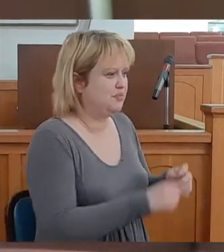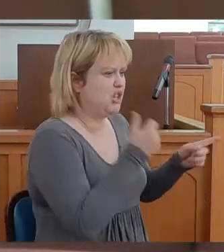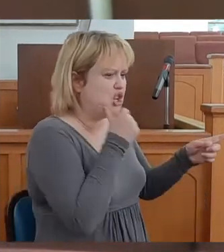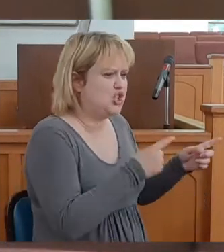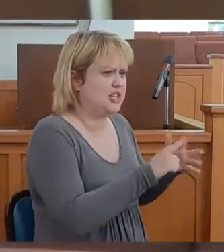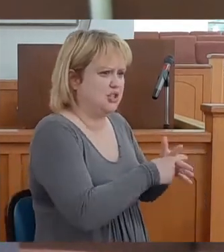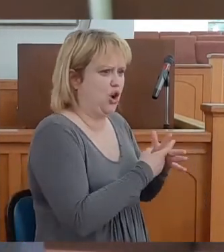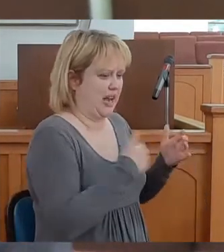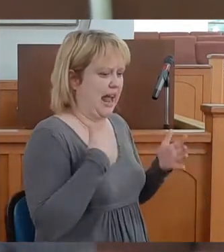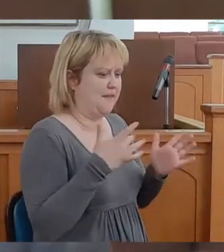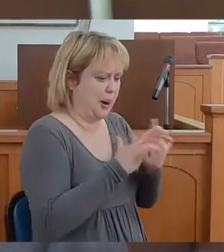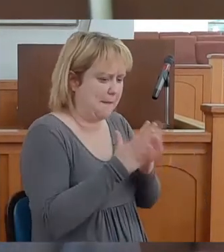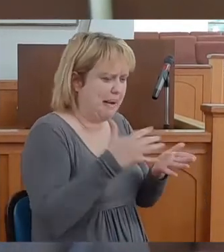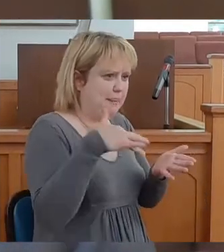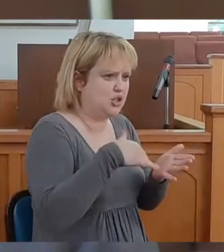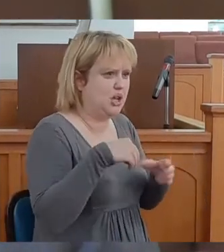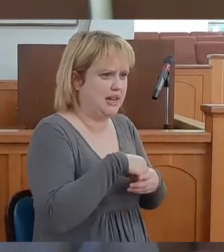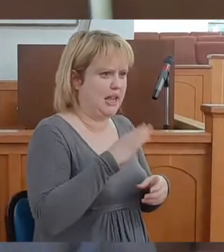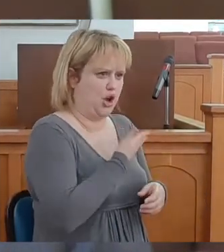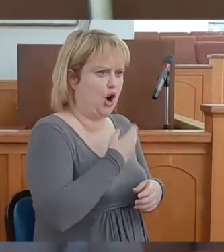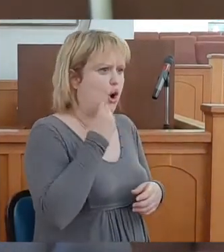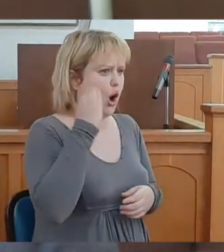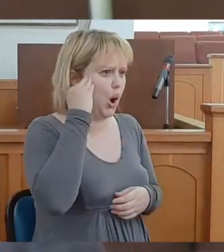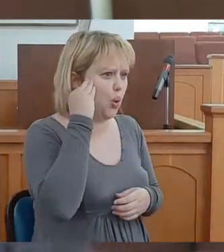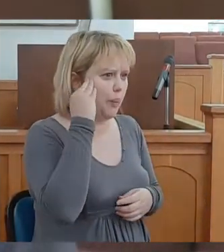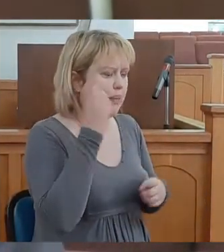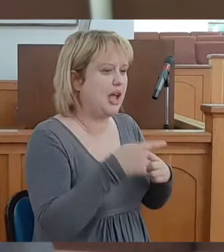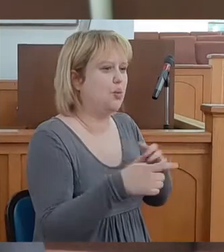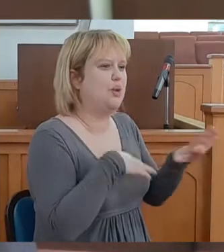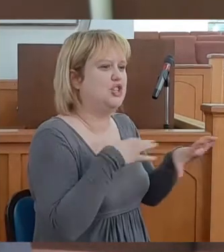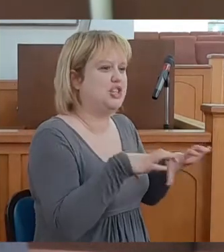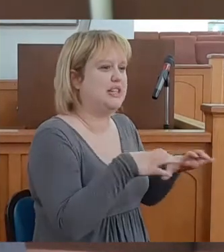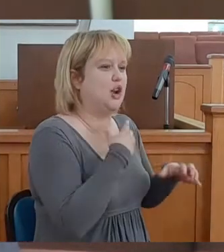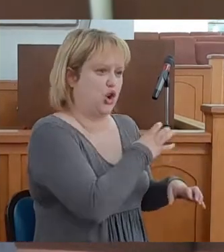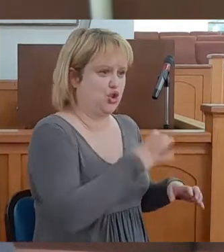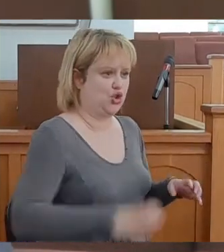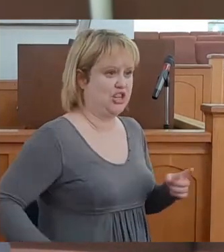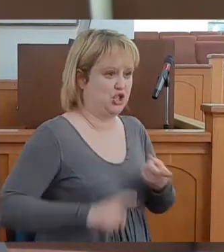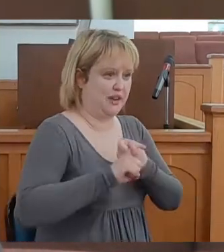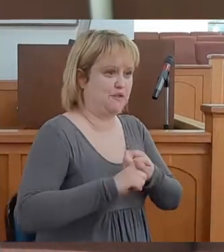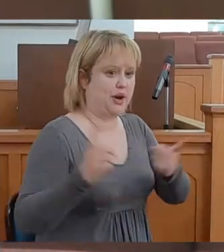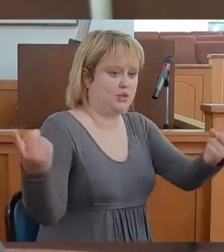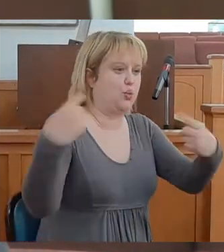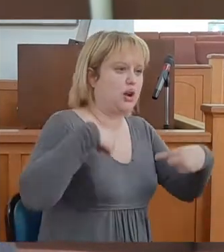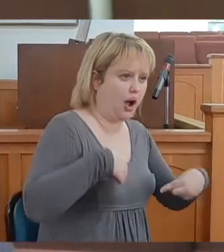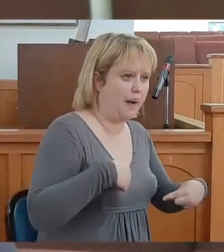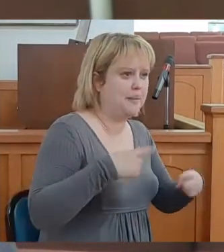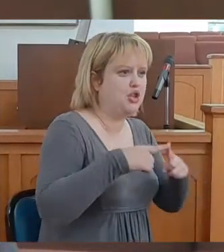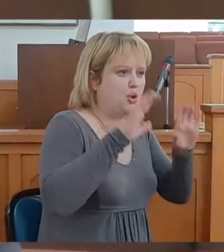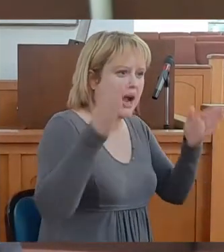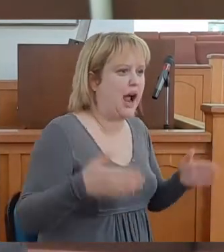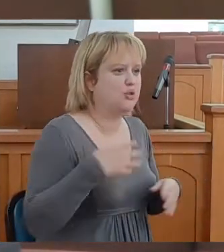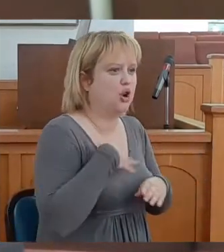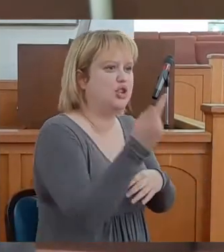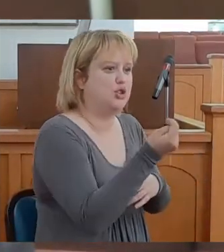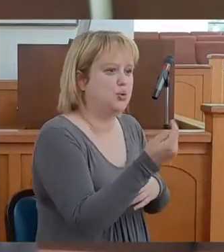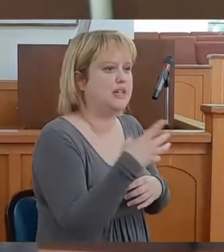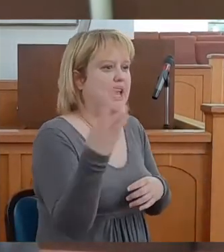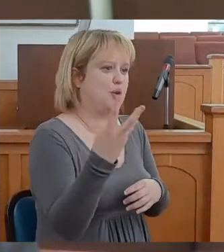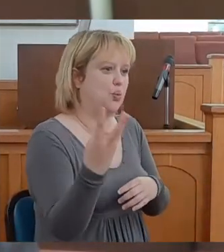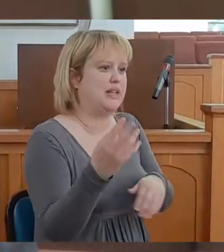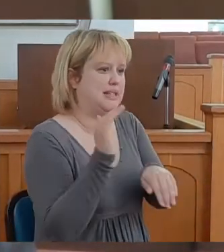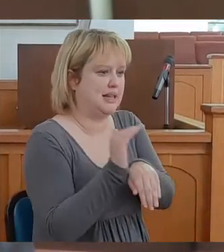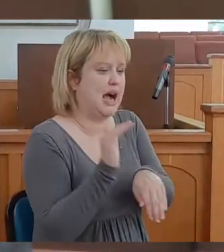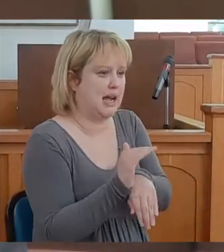began to have a Bible study in our home. And when she did, her Christian friends would come over on a Tuesday and a